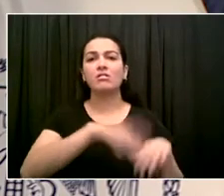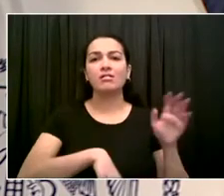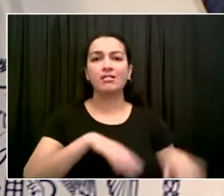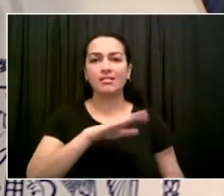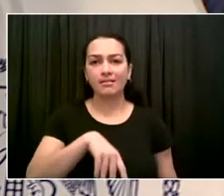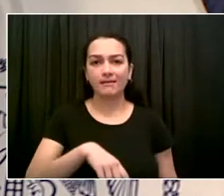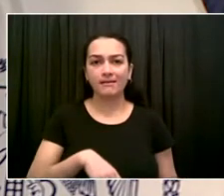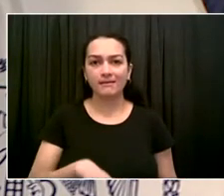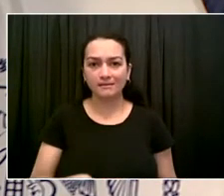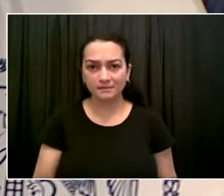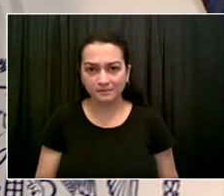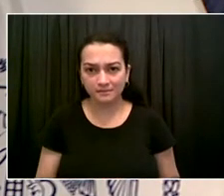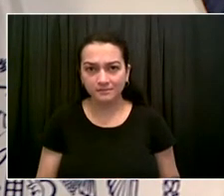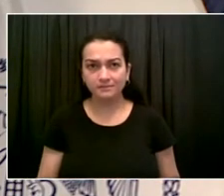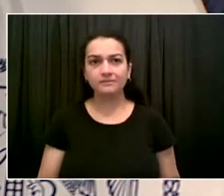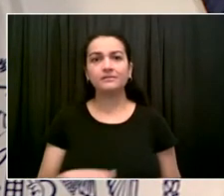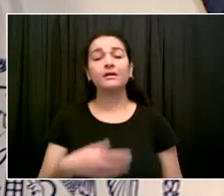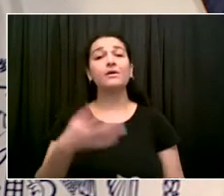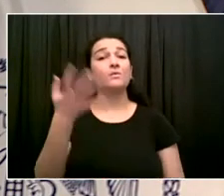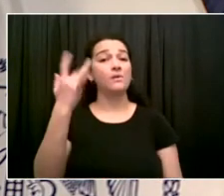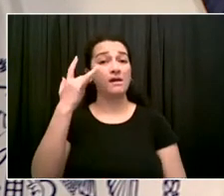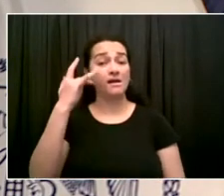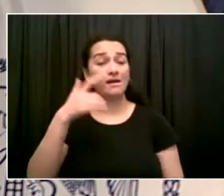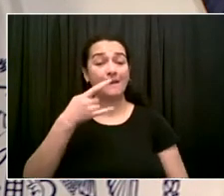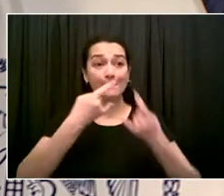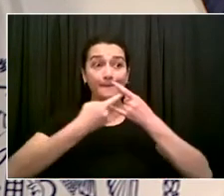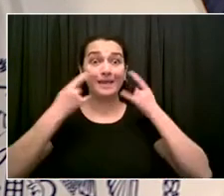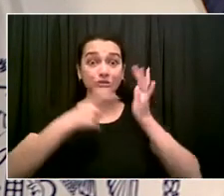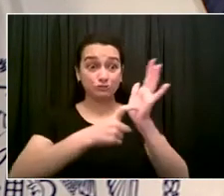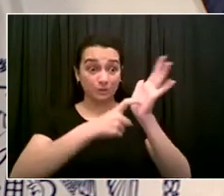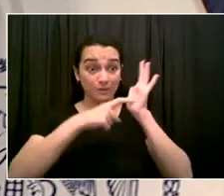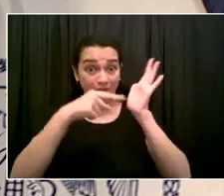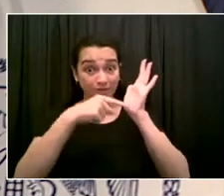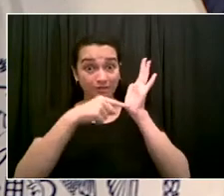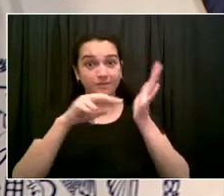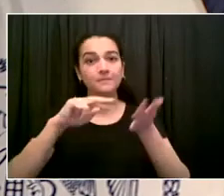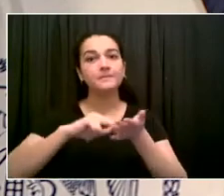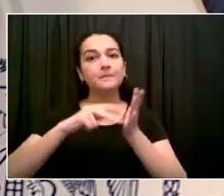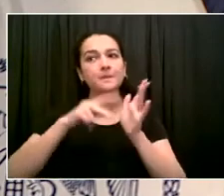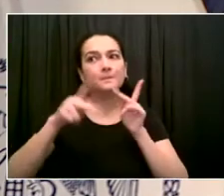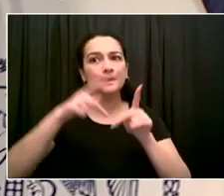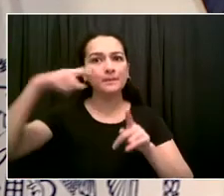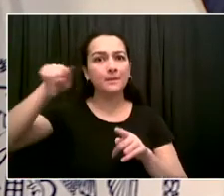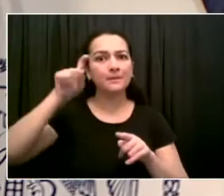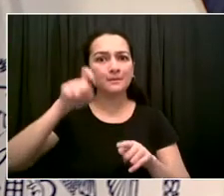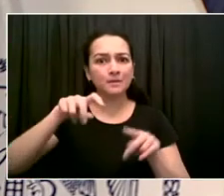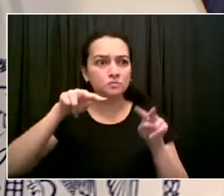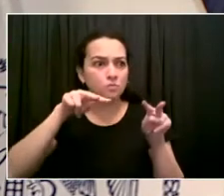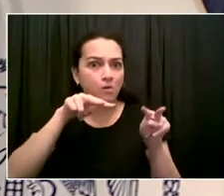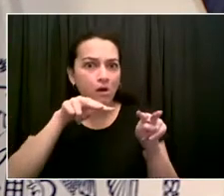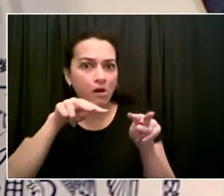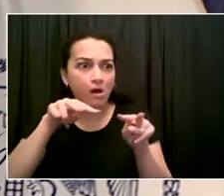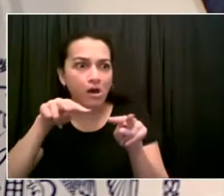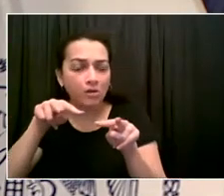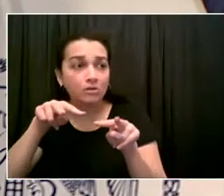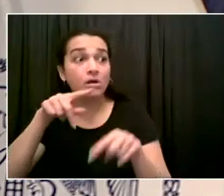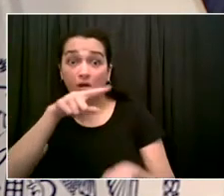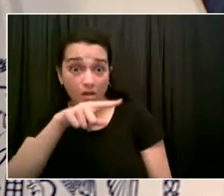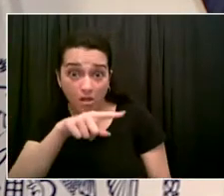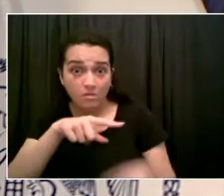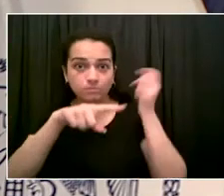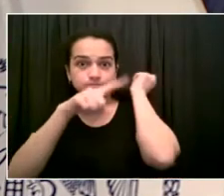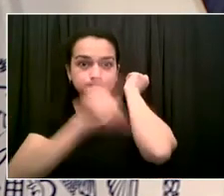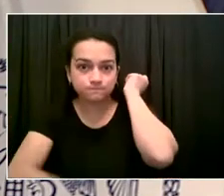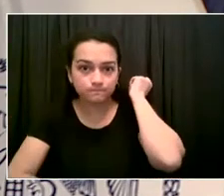resources to commit to? Andrew, certainly, you know, playing out how enforcement work has to be a part of any discussion.